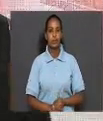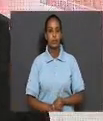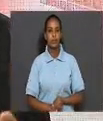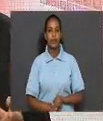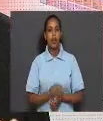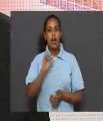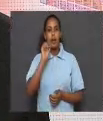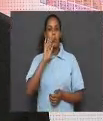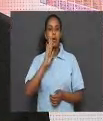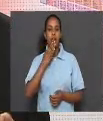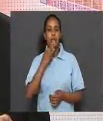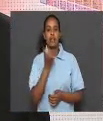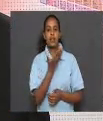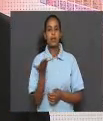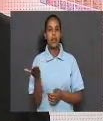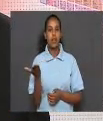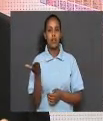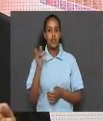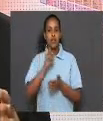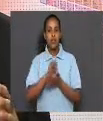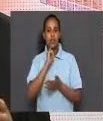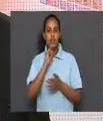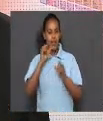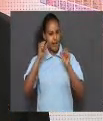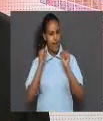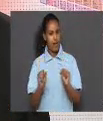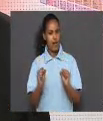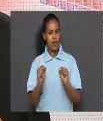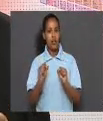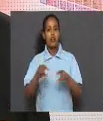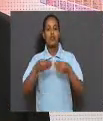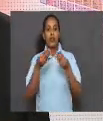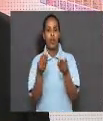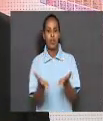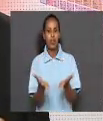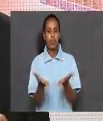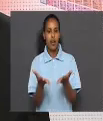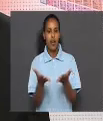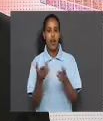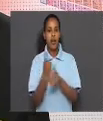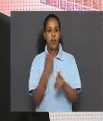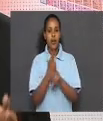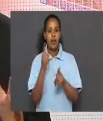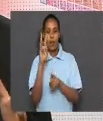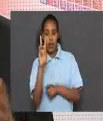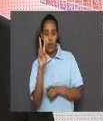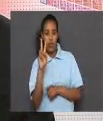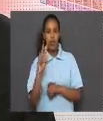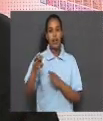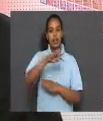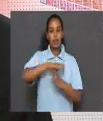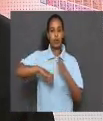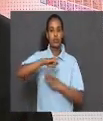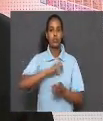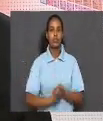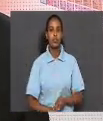A base is a substance that is capable of donating a pair of electrons.